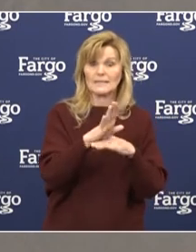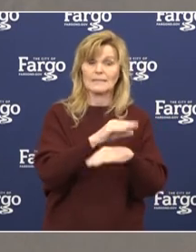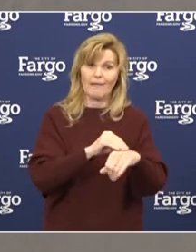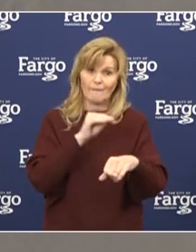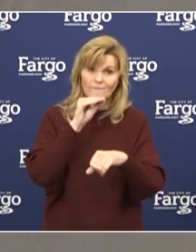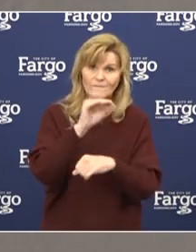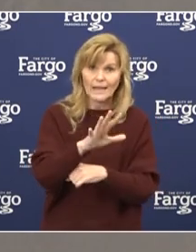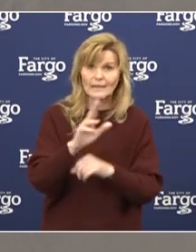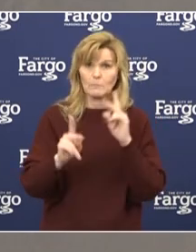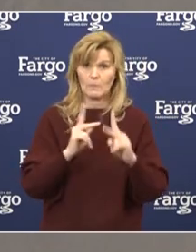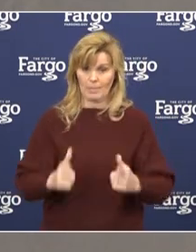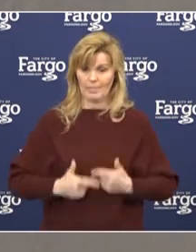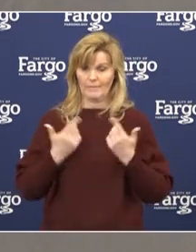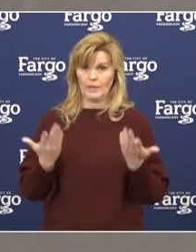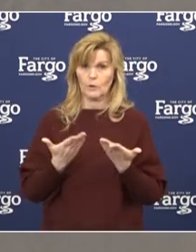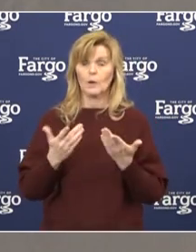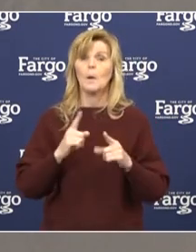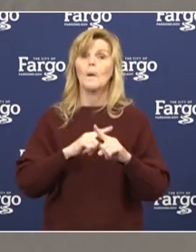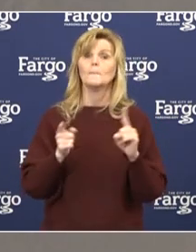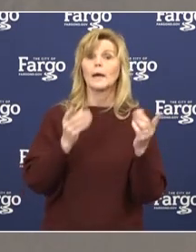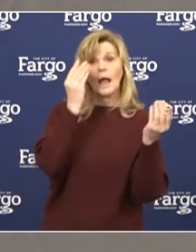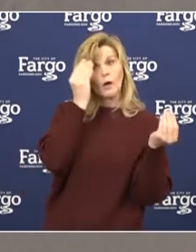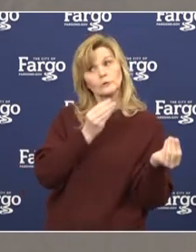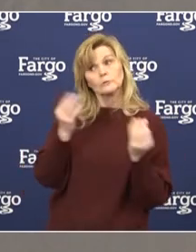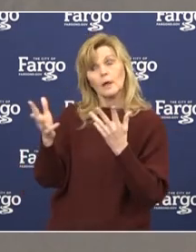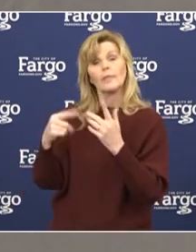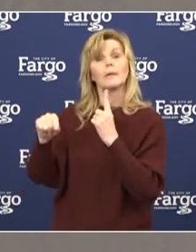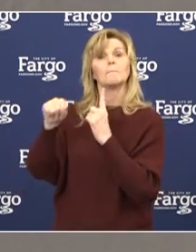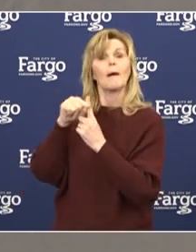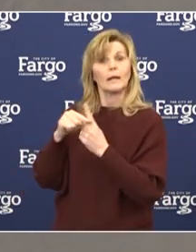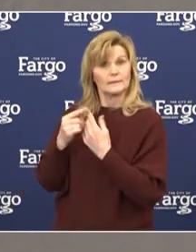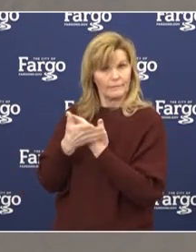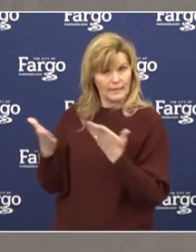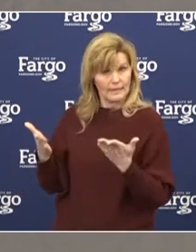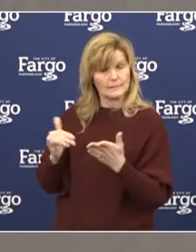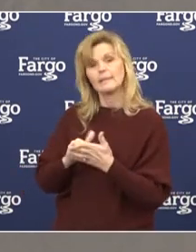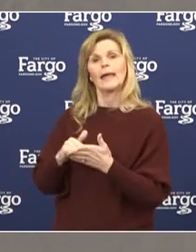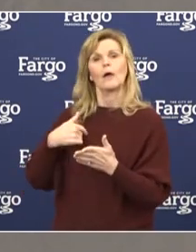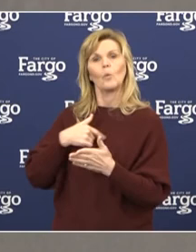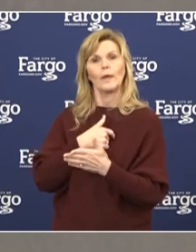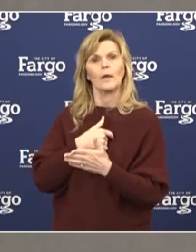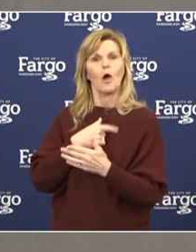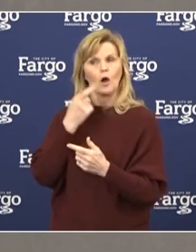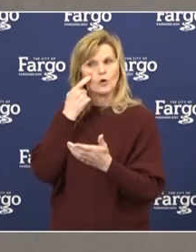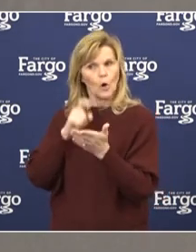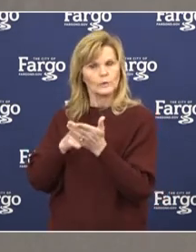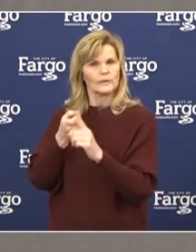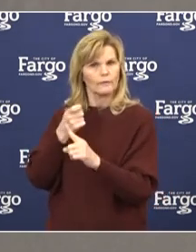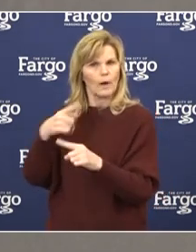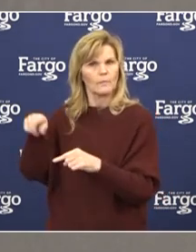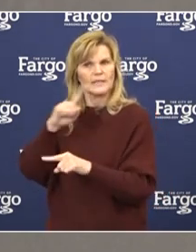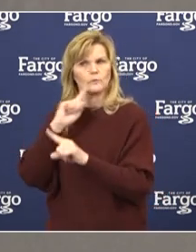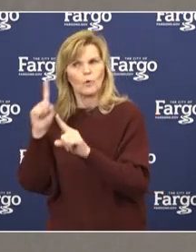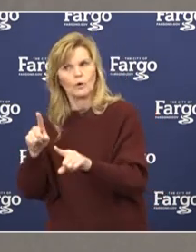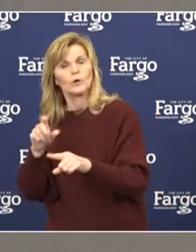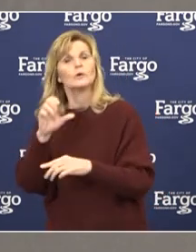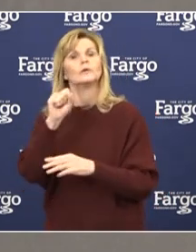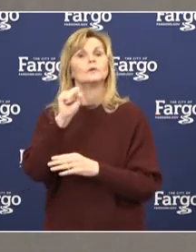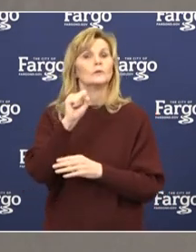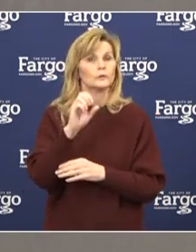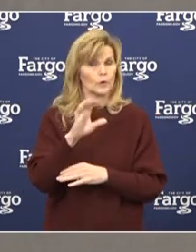but I also spoke about the positive things that are coming out of these orders as well. So continue to